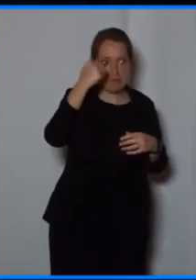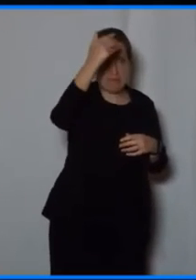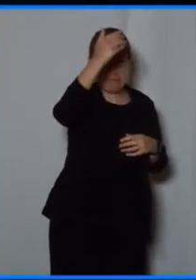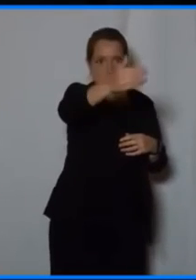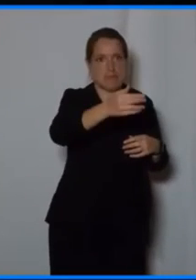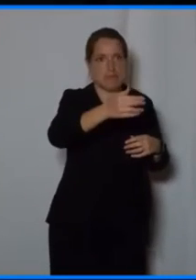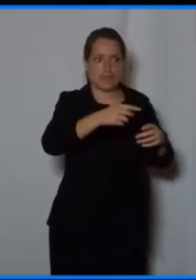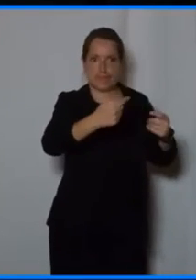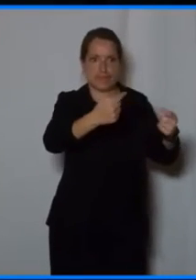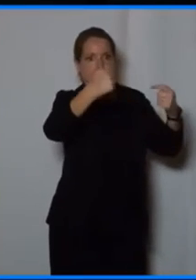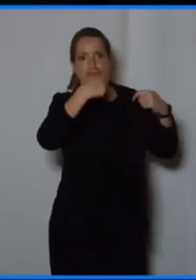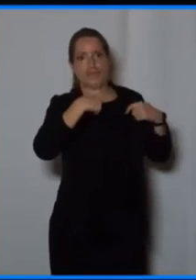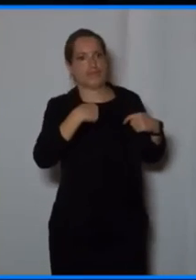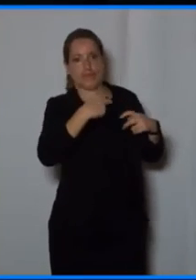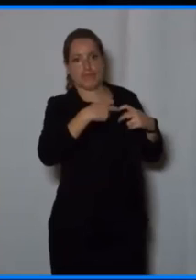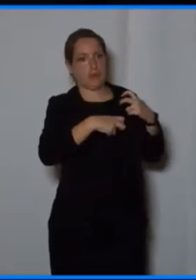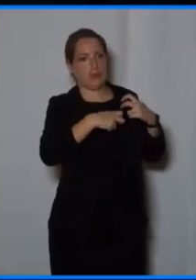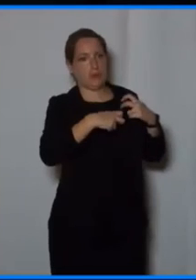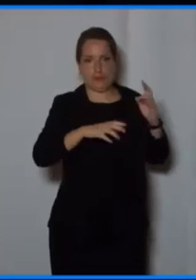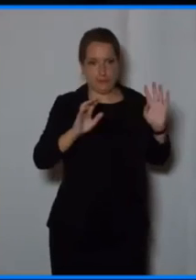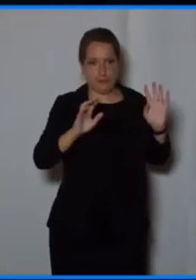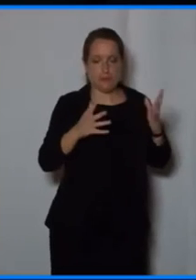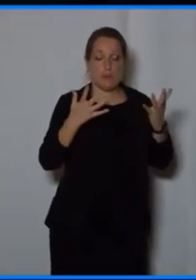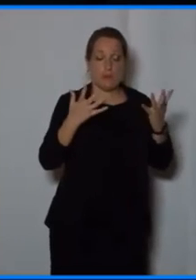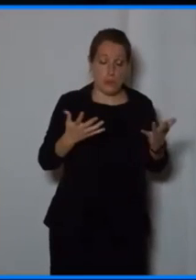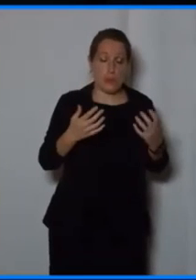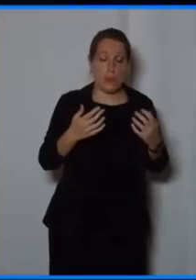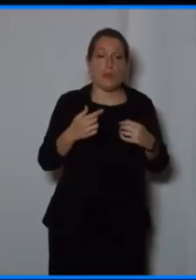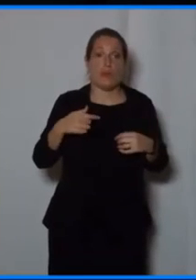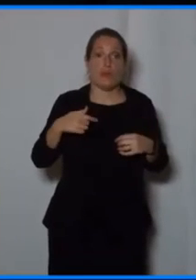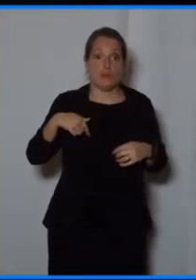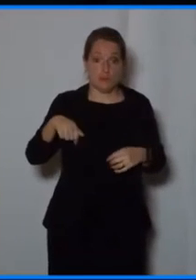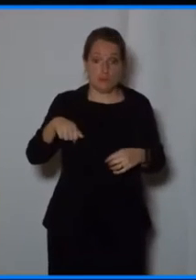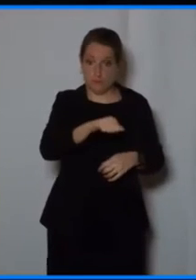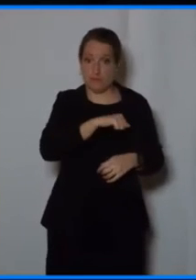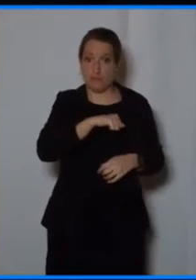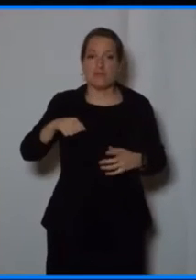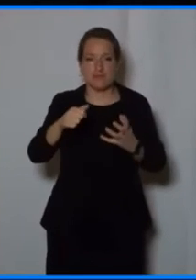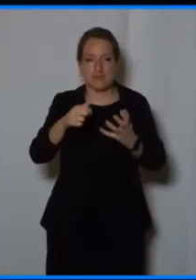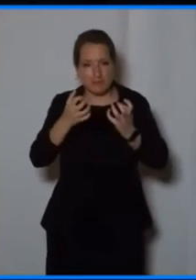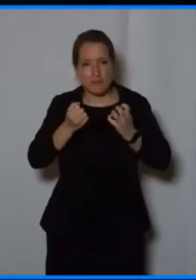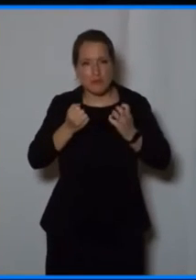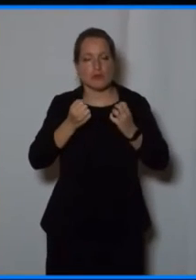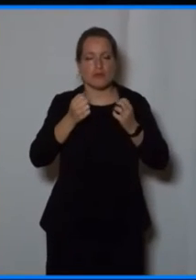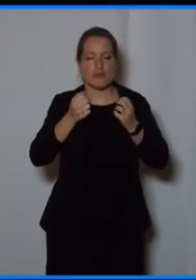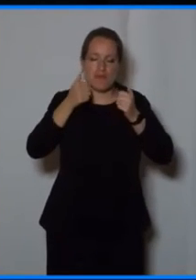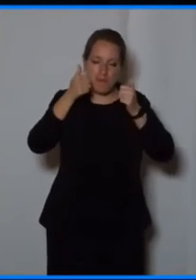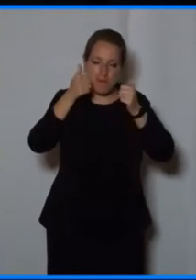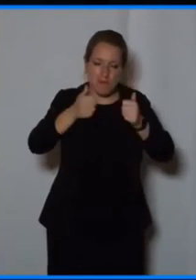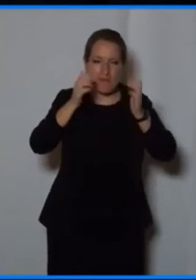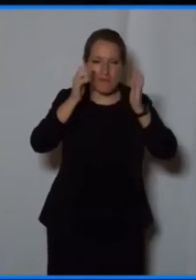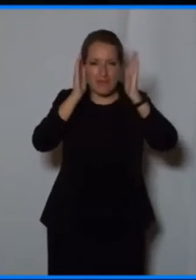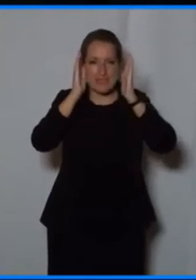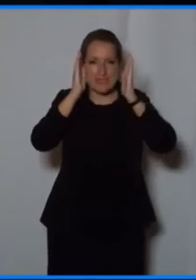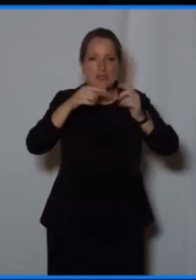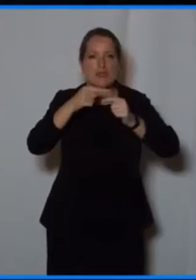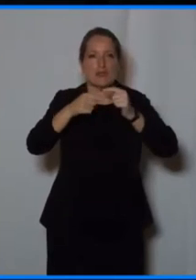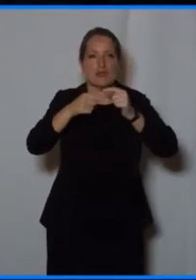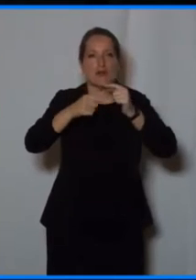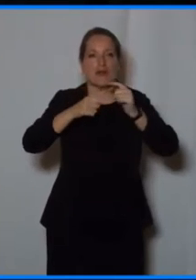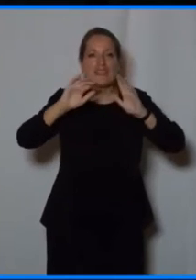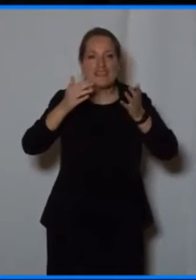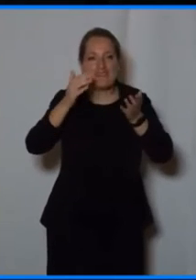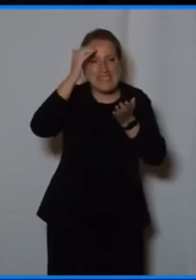evangelization, if you like. The role of regulators is not just to set rules. It's also, I think, increasingly a role of